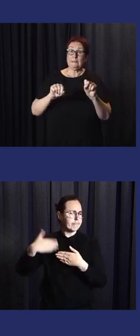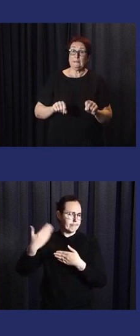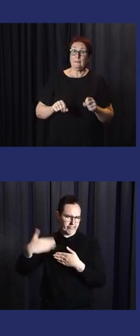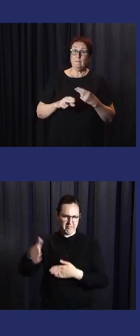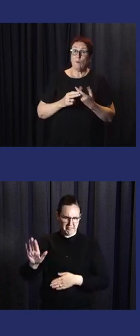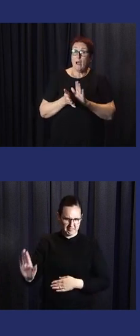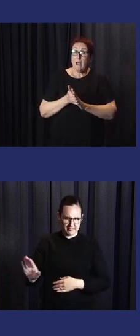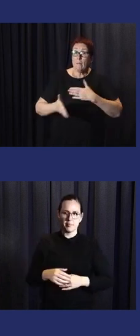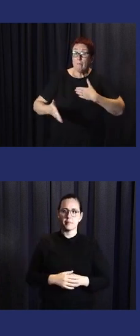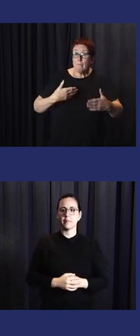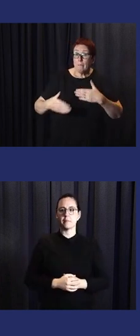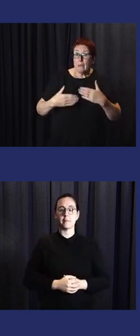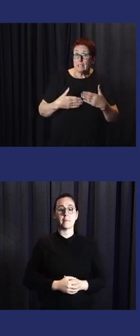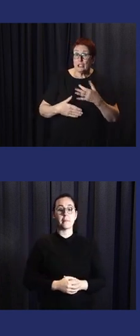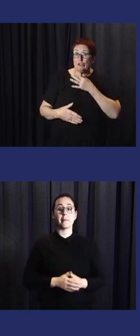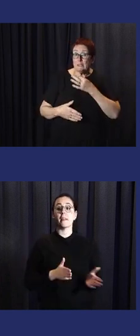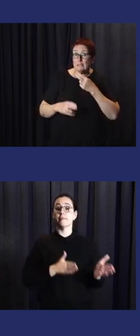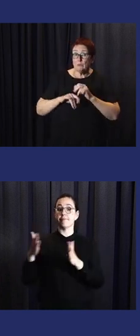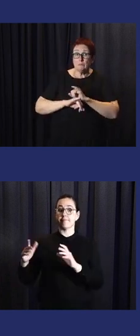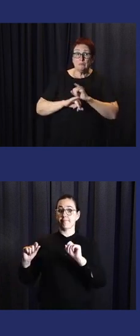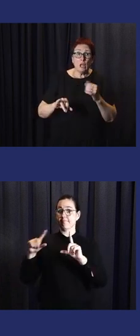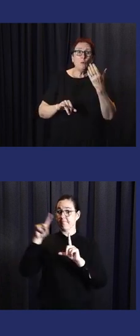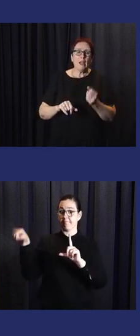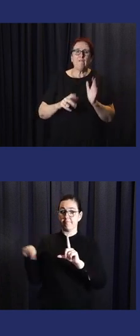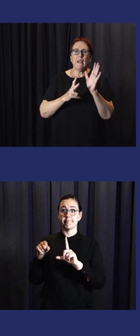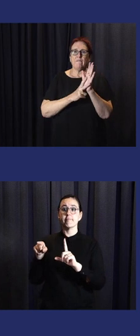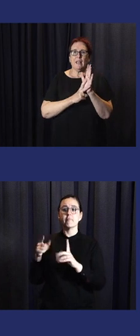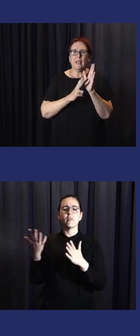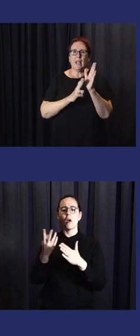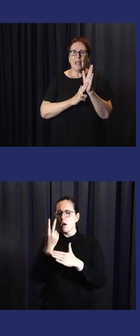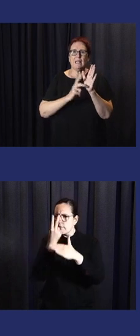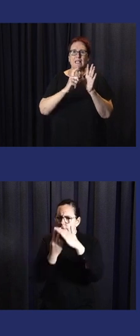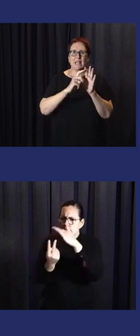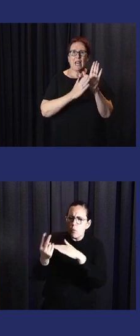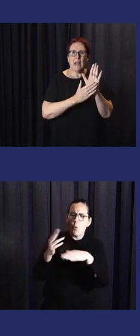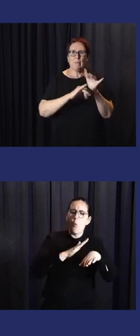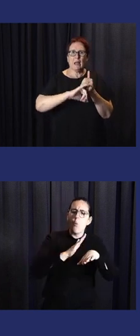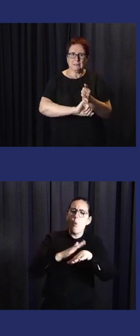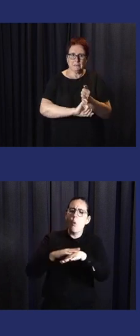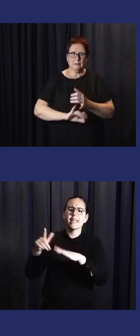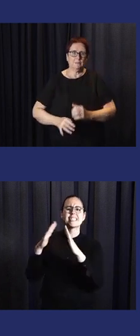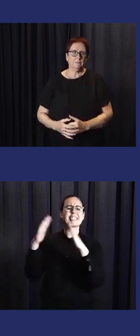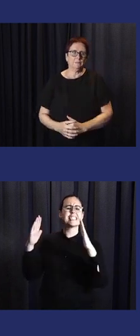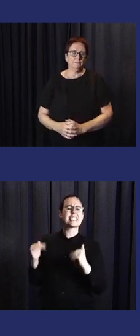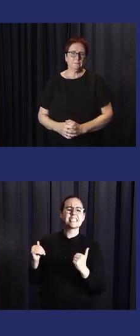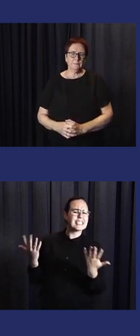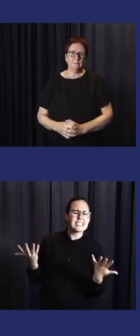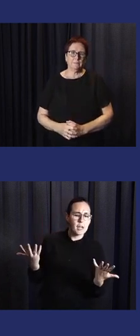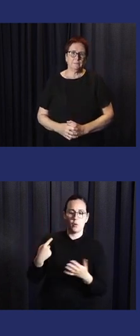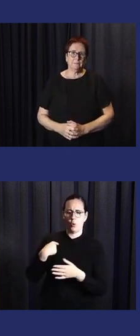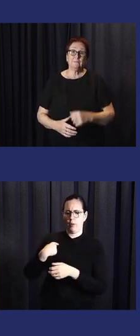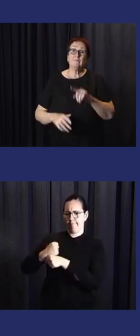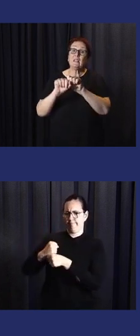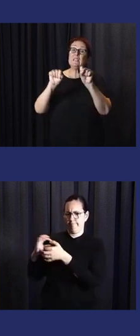And for the forecasting and warning system for disaster risk management, we developed the